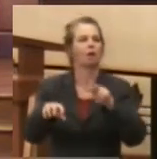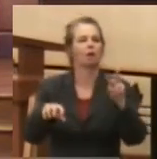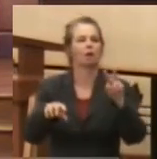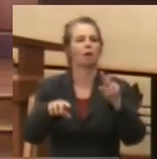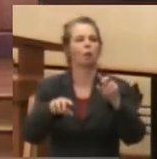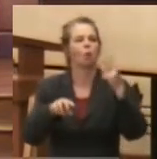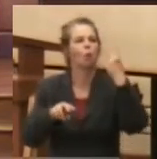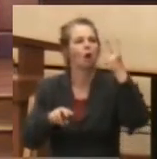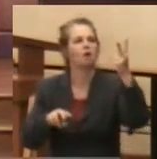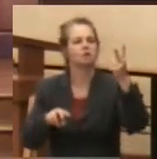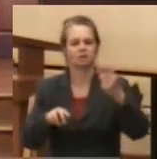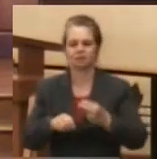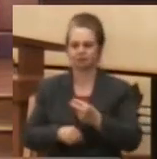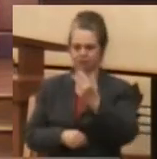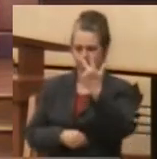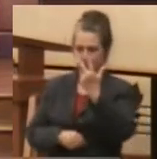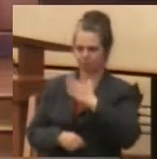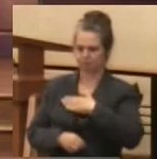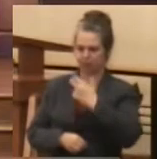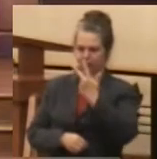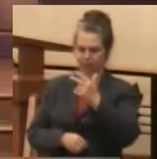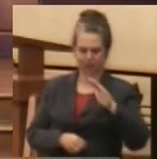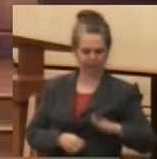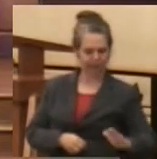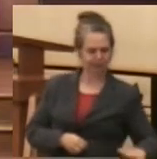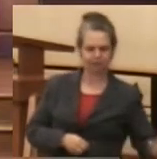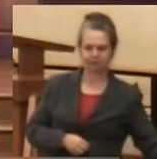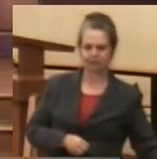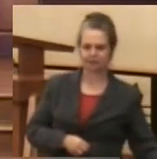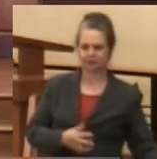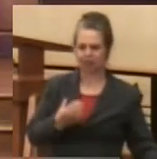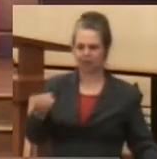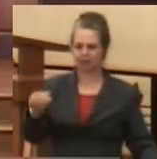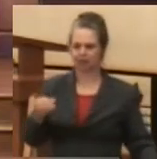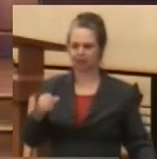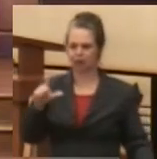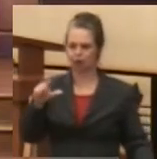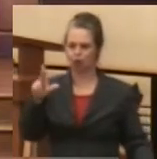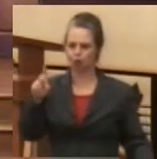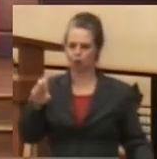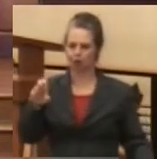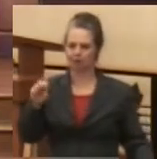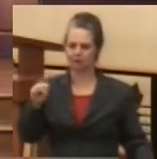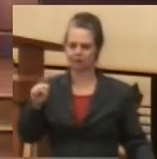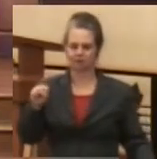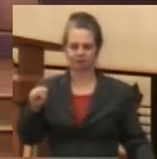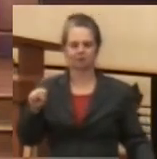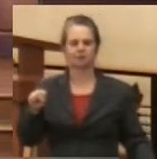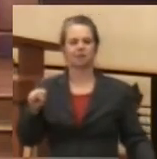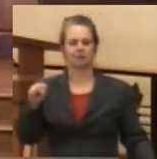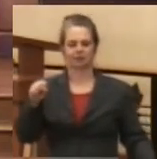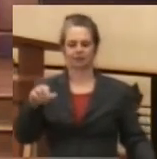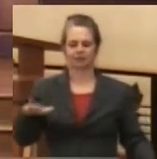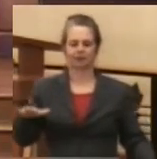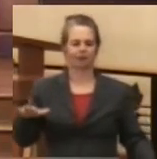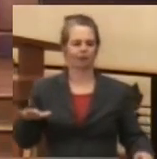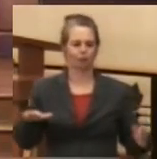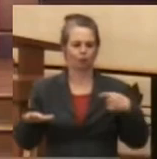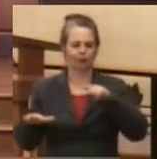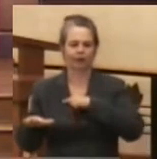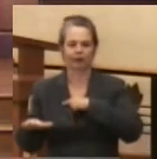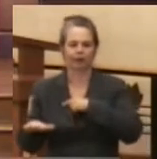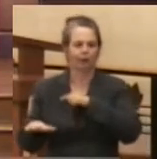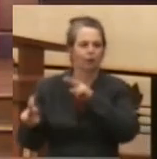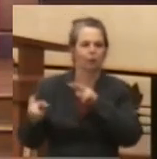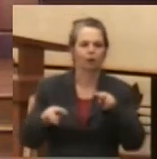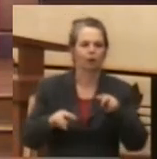three little kids and Lucas on his bike raced up the hill to go to go watch the lightning and the wind